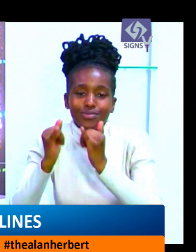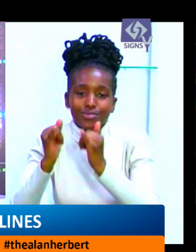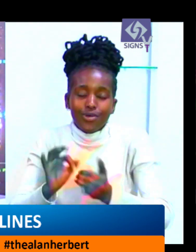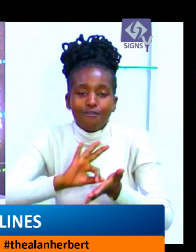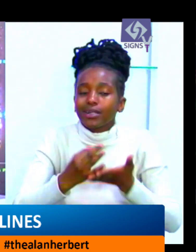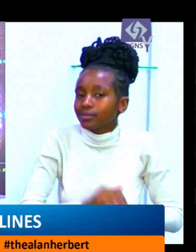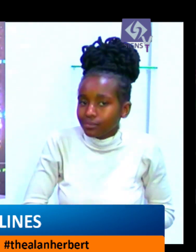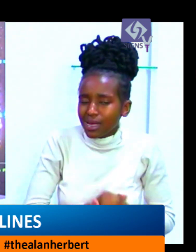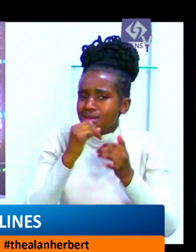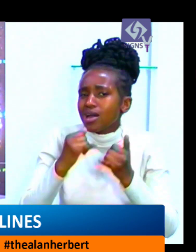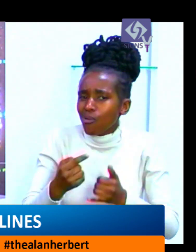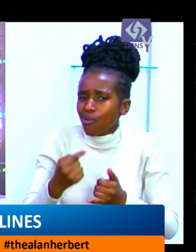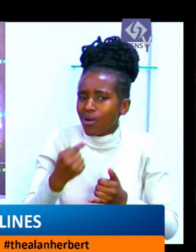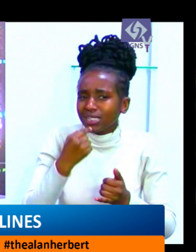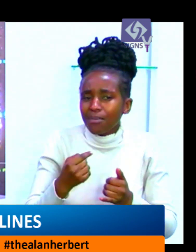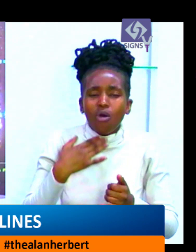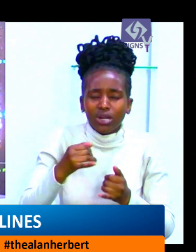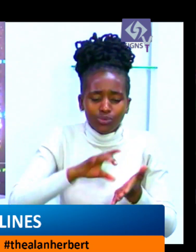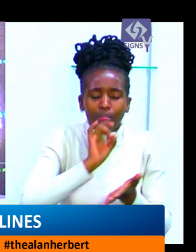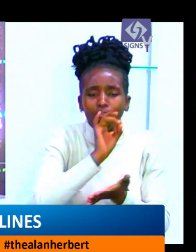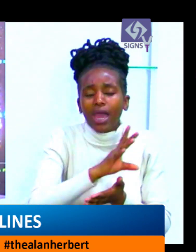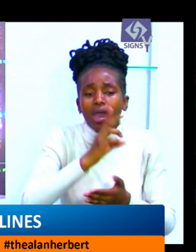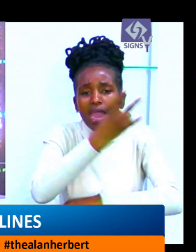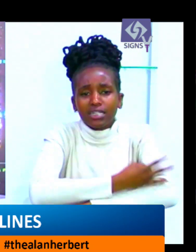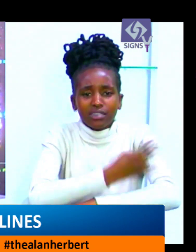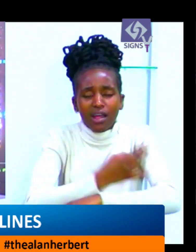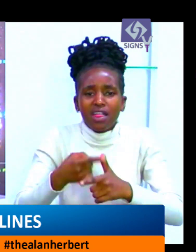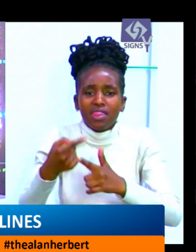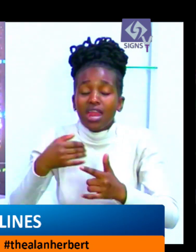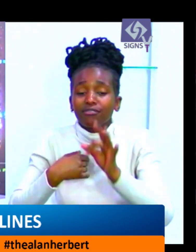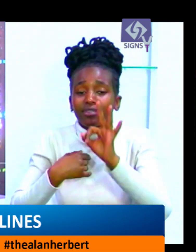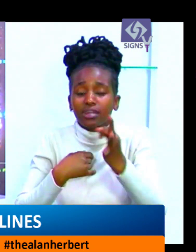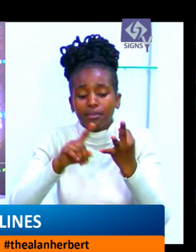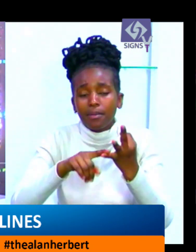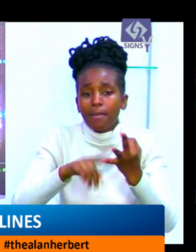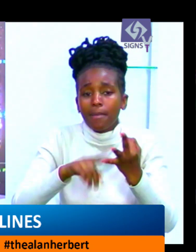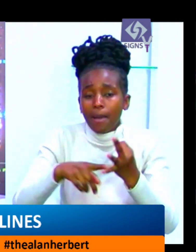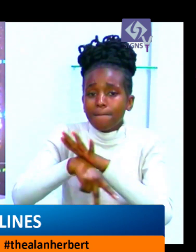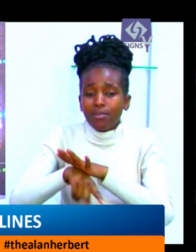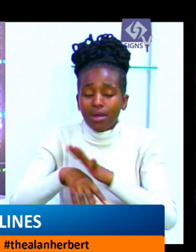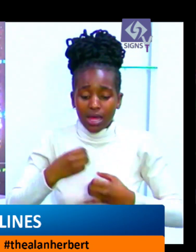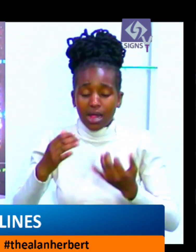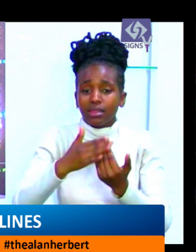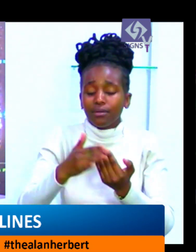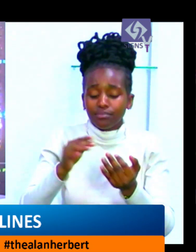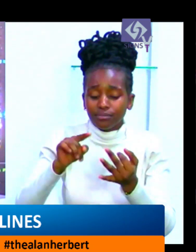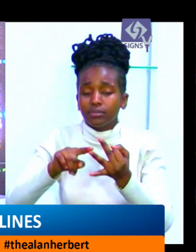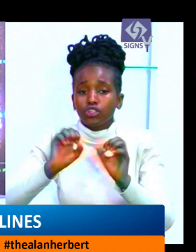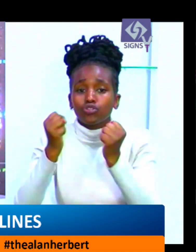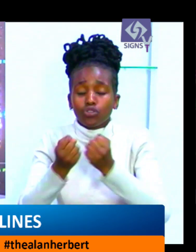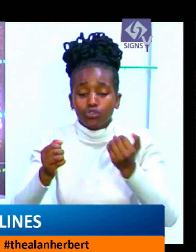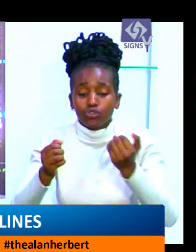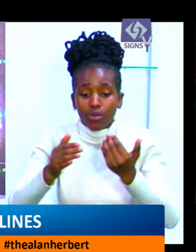whatever it is that they were going to use the data with just have told us they have don't investigate they don't collect intelligence and the rest